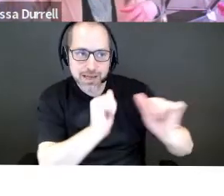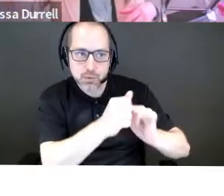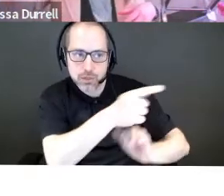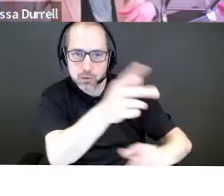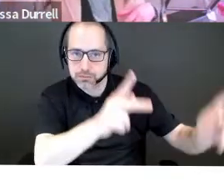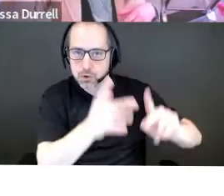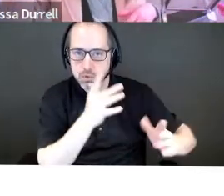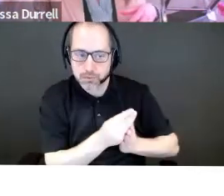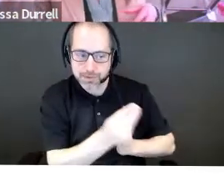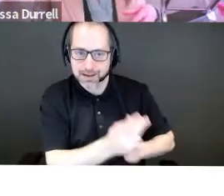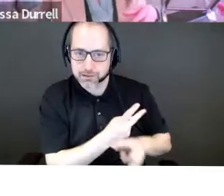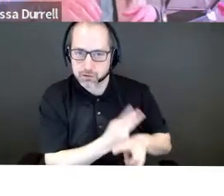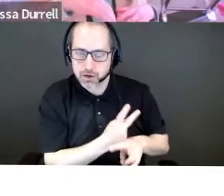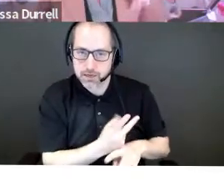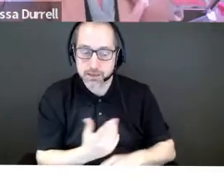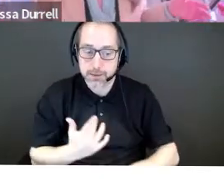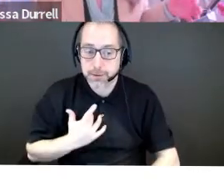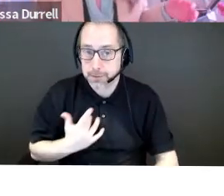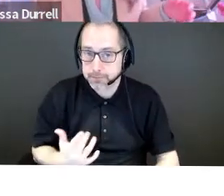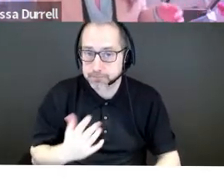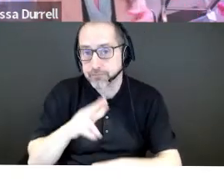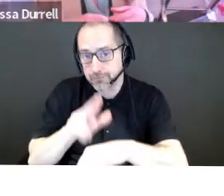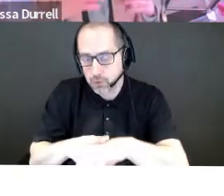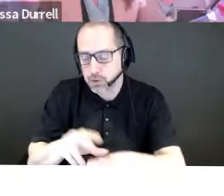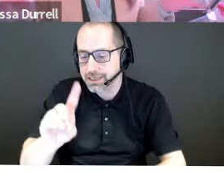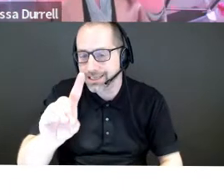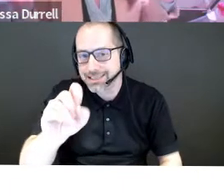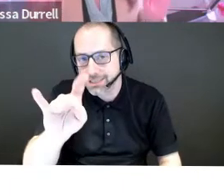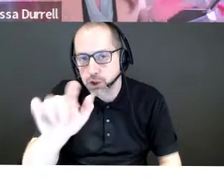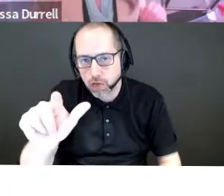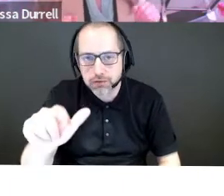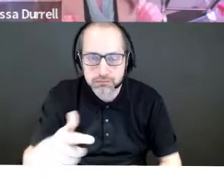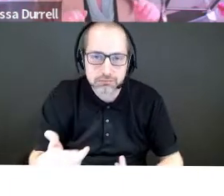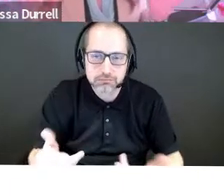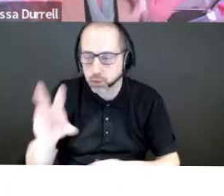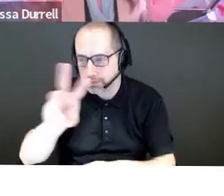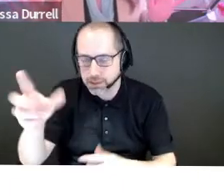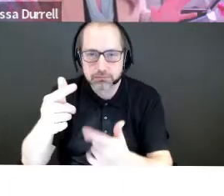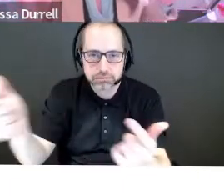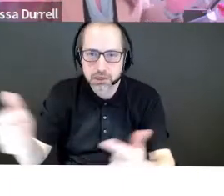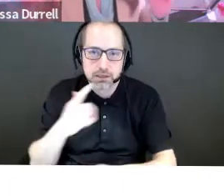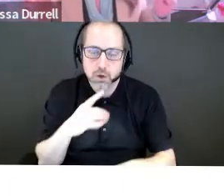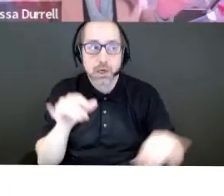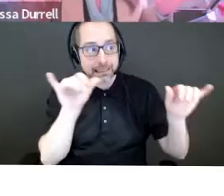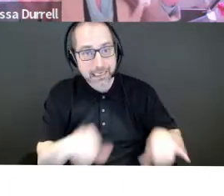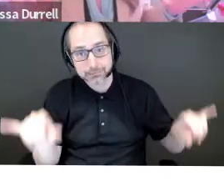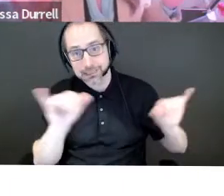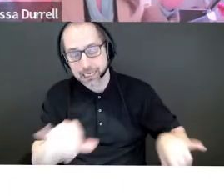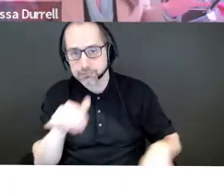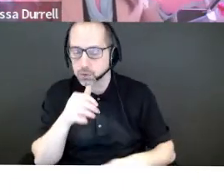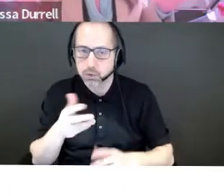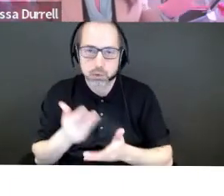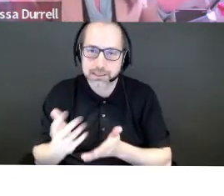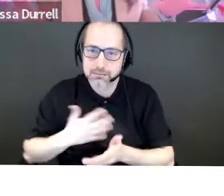you know, typically I, you know, of course you're doing digital marketing, so don't waste my time on status quo. Tell, tell me